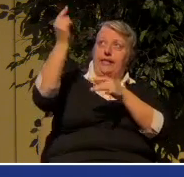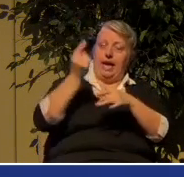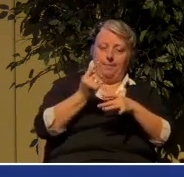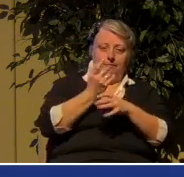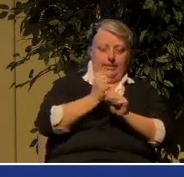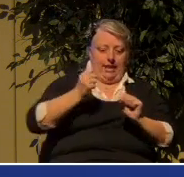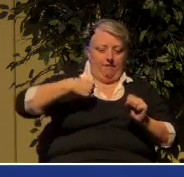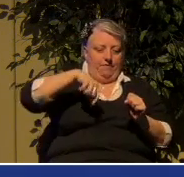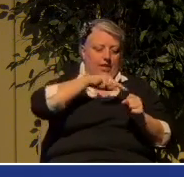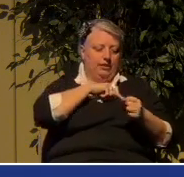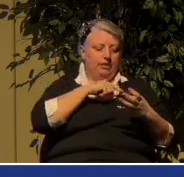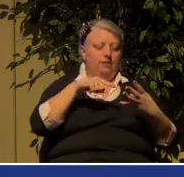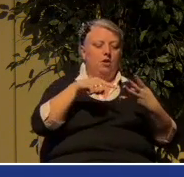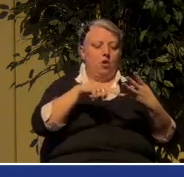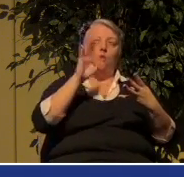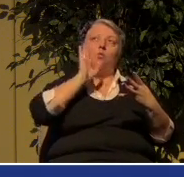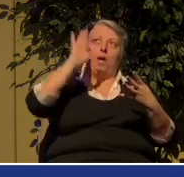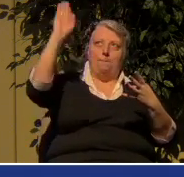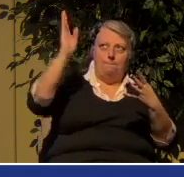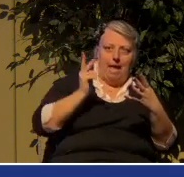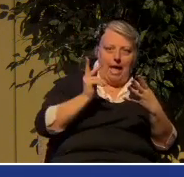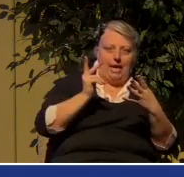and he's coming to make us near.